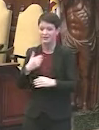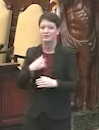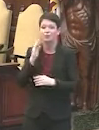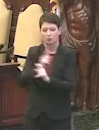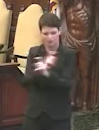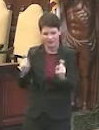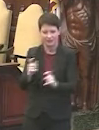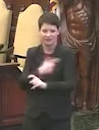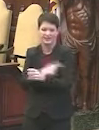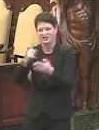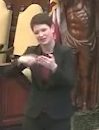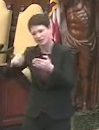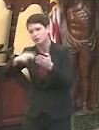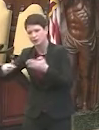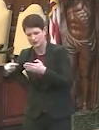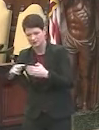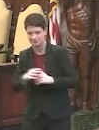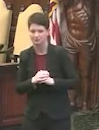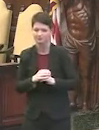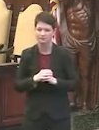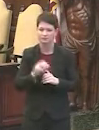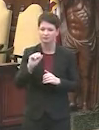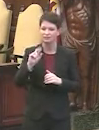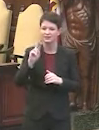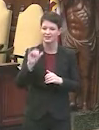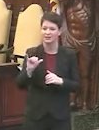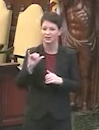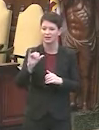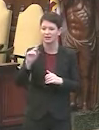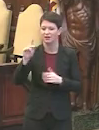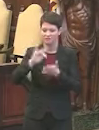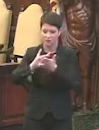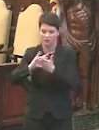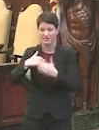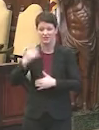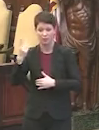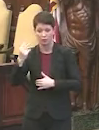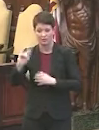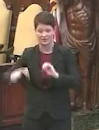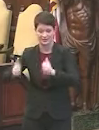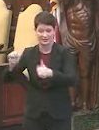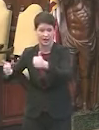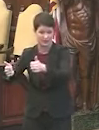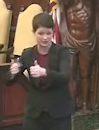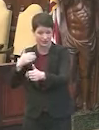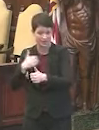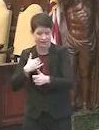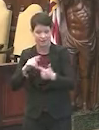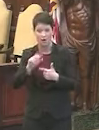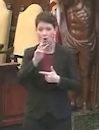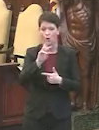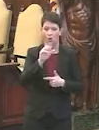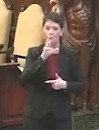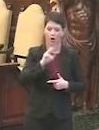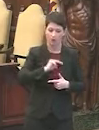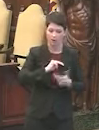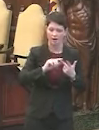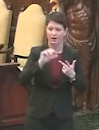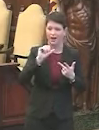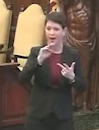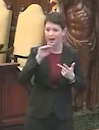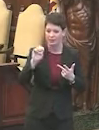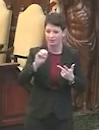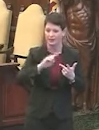will be getting vaccine in the next week or so. Sunray Pharmacy has 13 sites operating under different names. And Walmart and Acme.